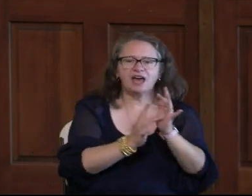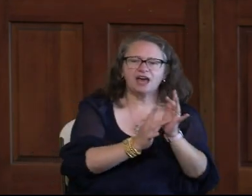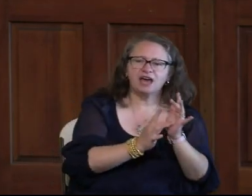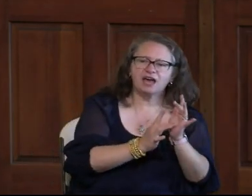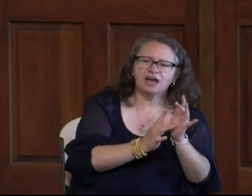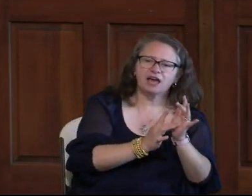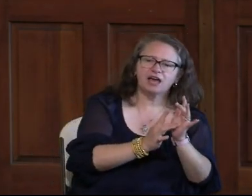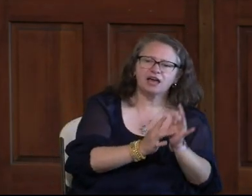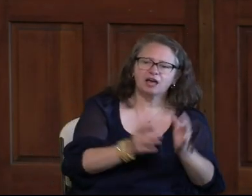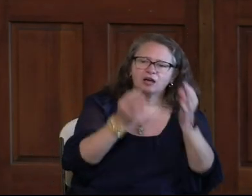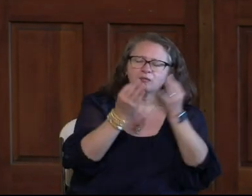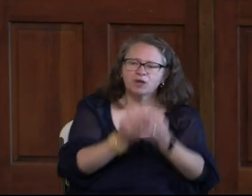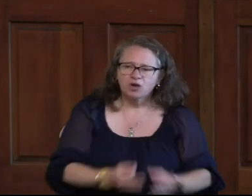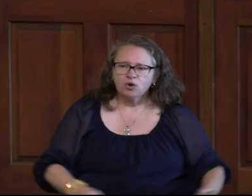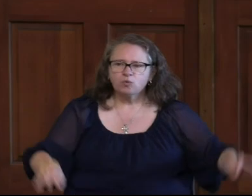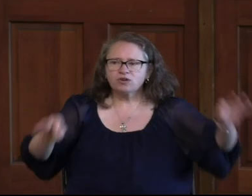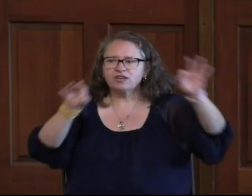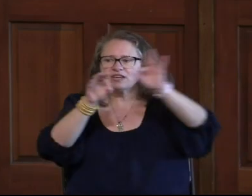Lamb,